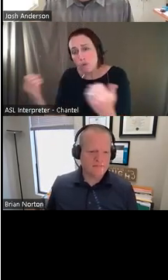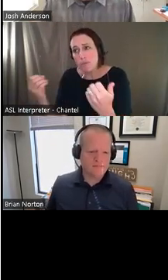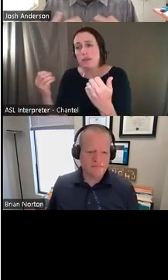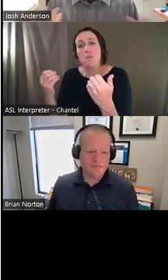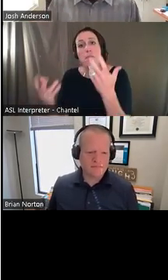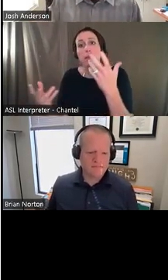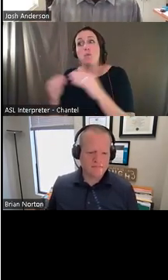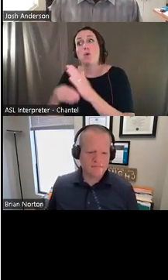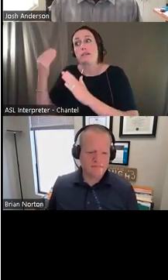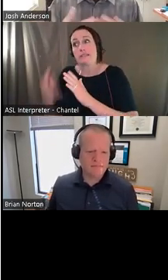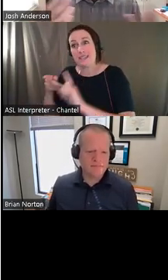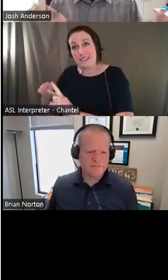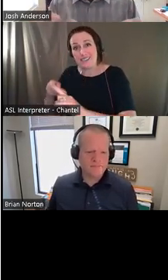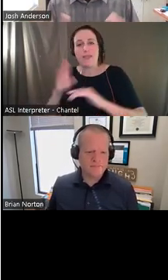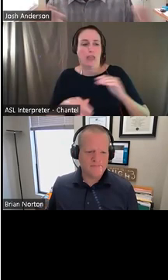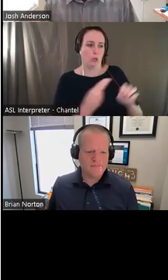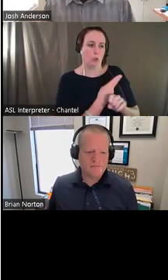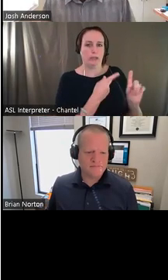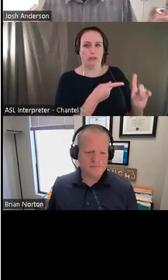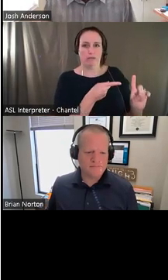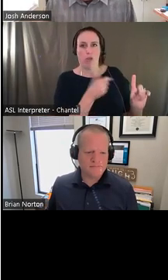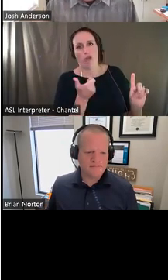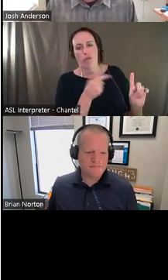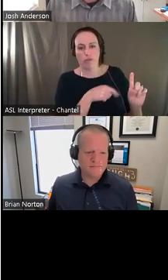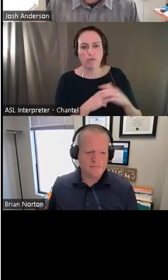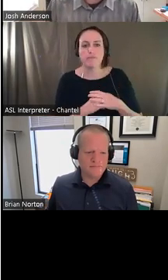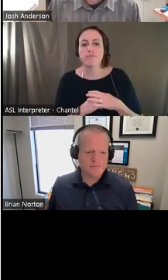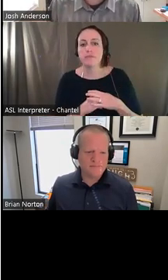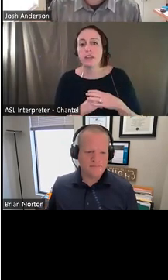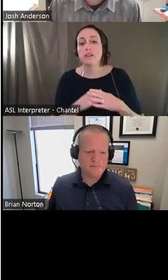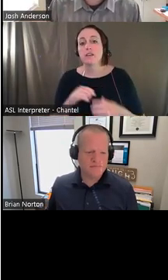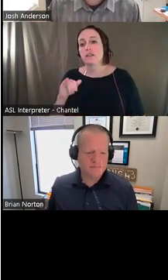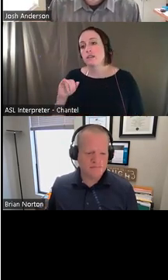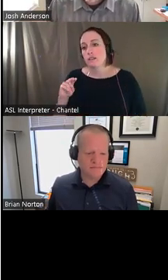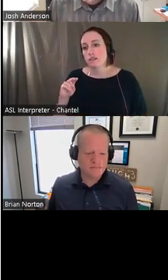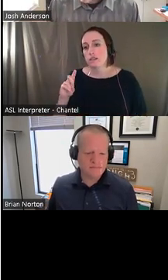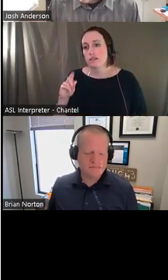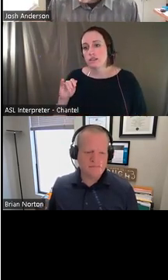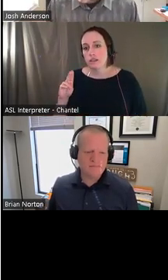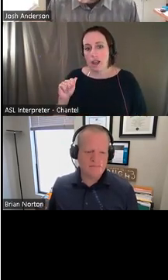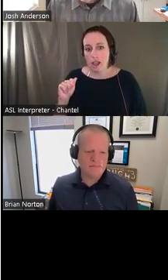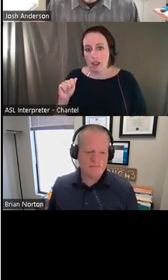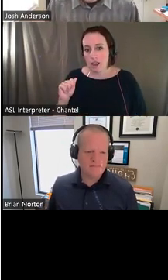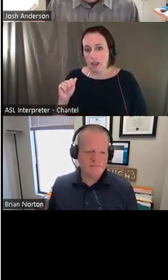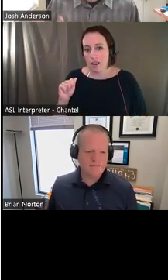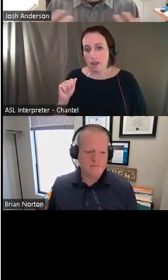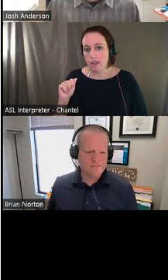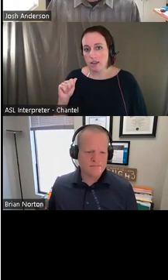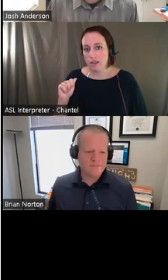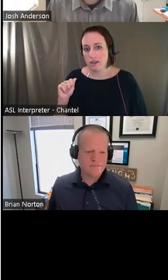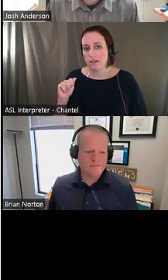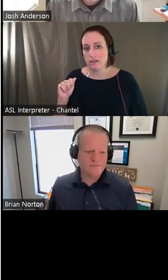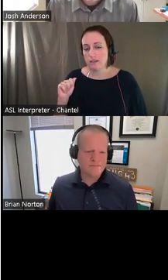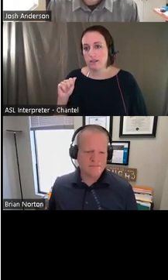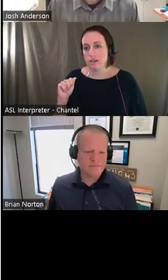Indiana, if we recommend stuff, we'll, we cannot, we don't purchase it. Uh, it just kind of helps us stay, uh, unbiased and